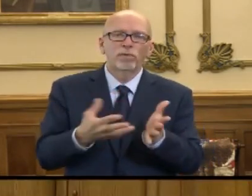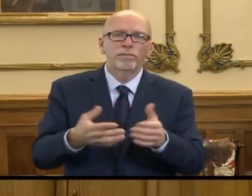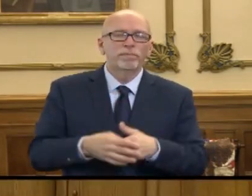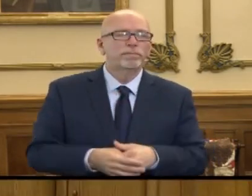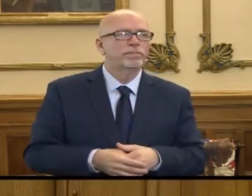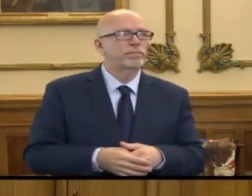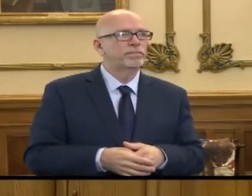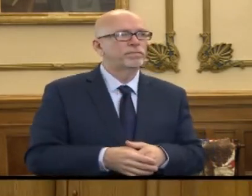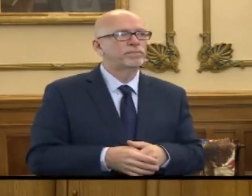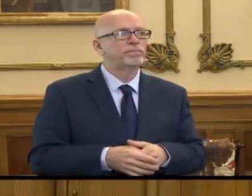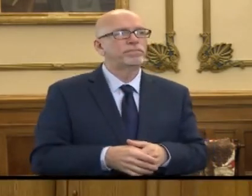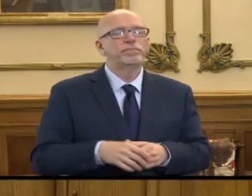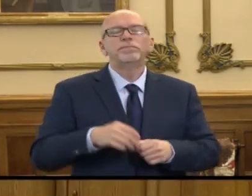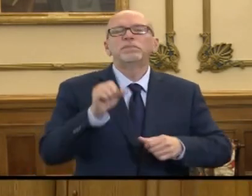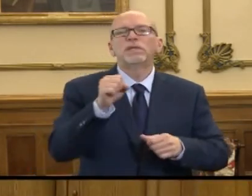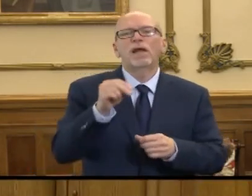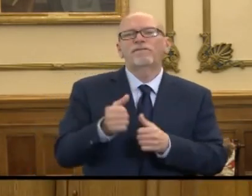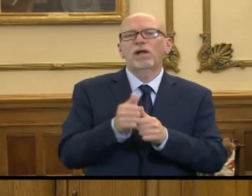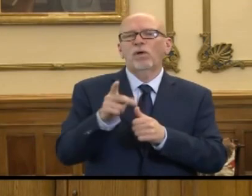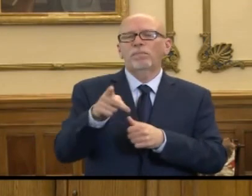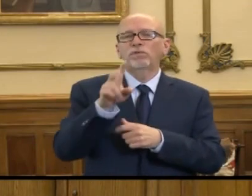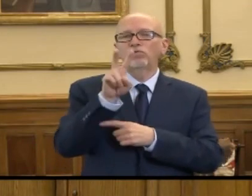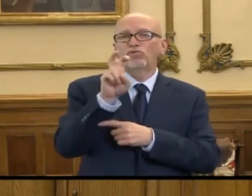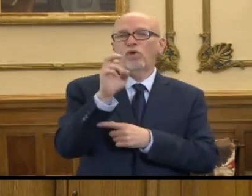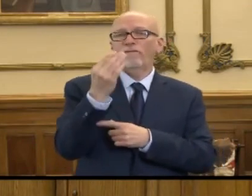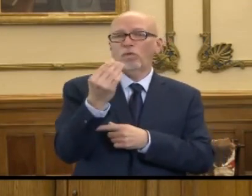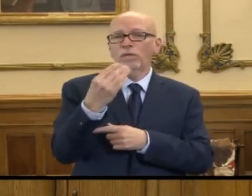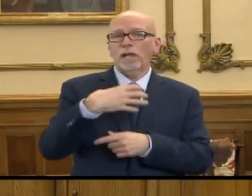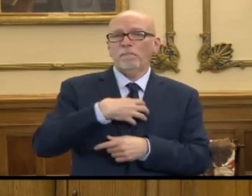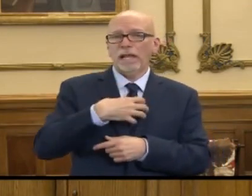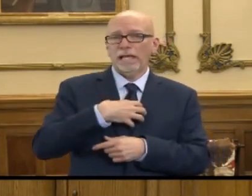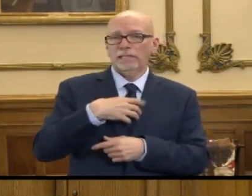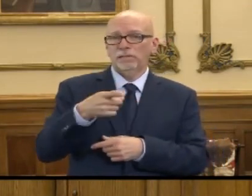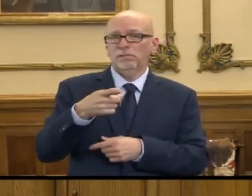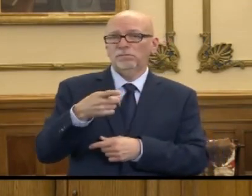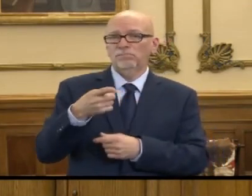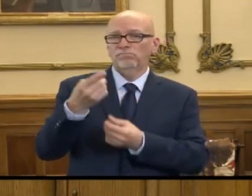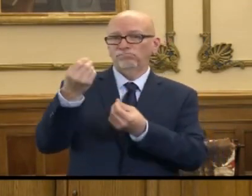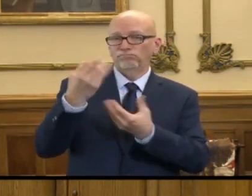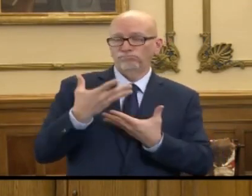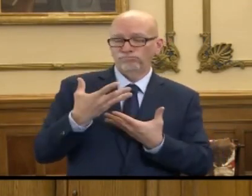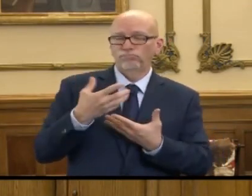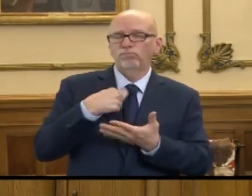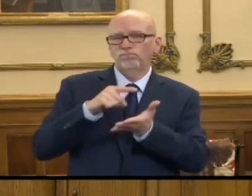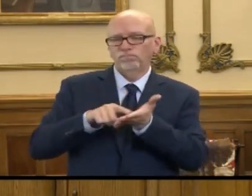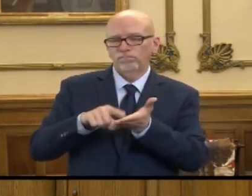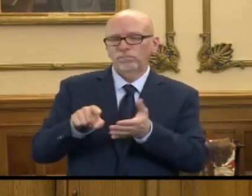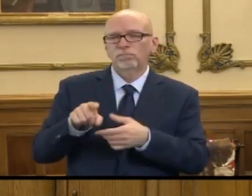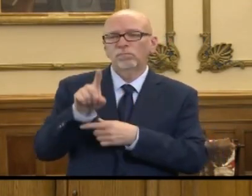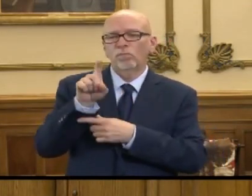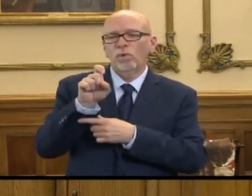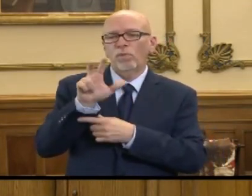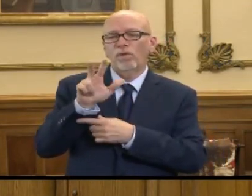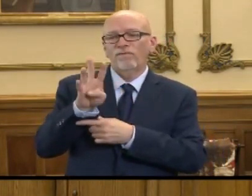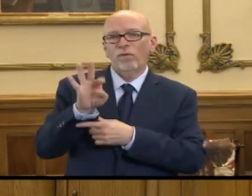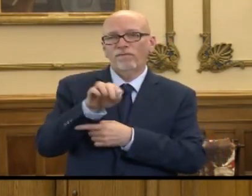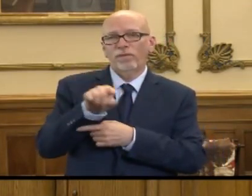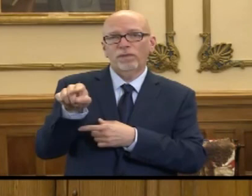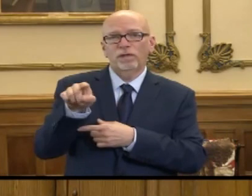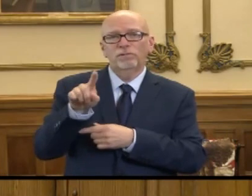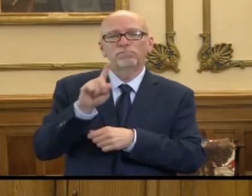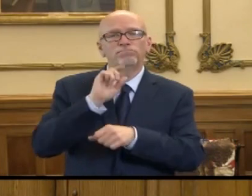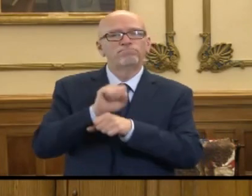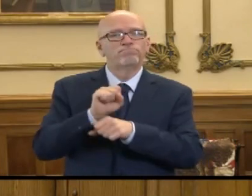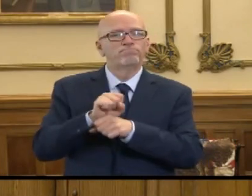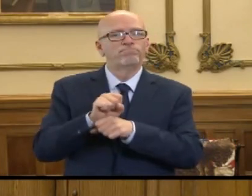Yes, and so to follow up, 214 complaints were looked at. 134 of those were deemed